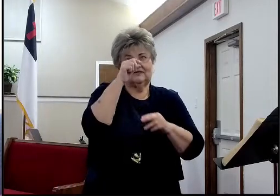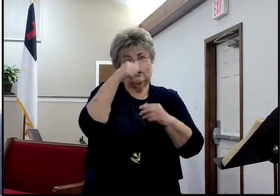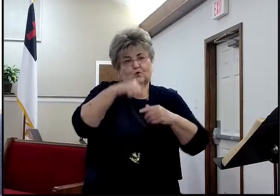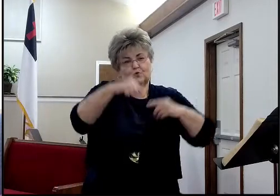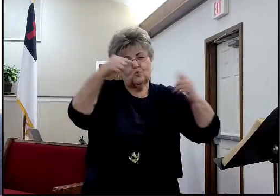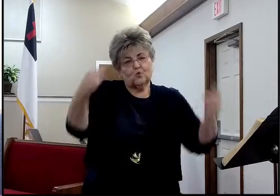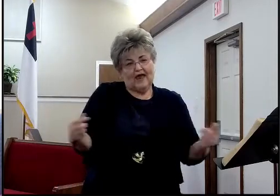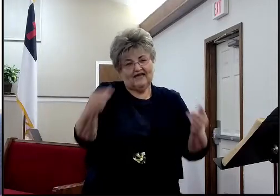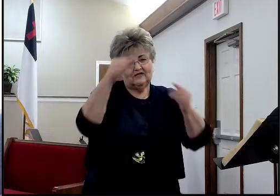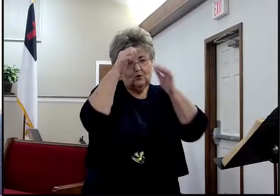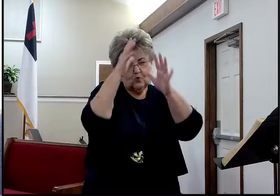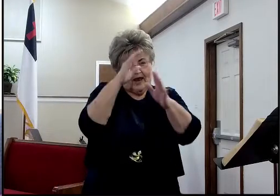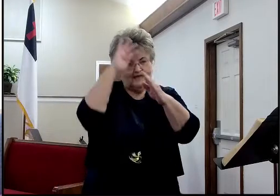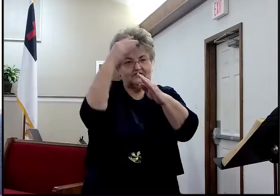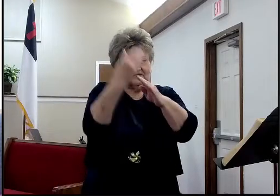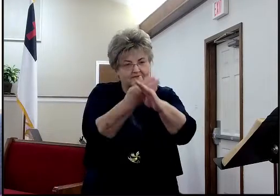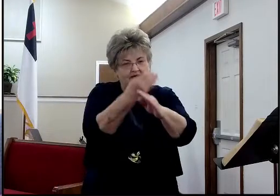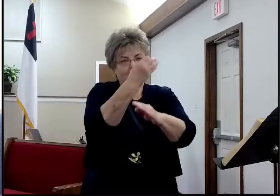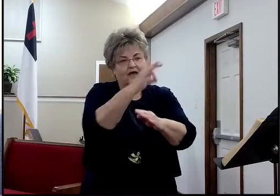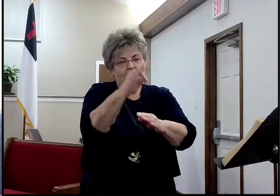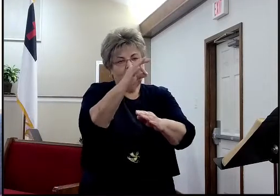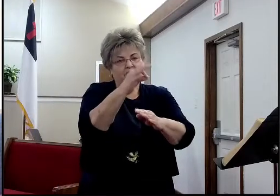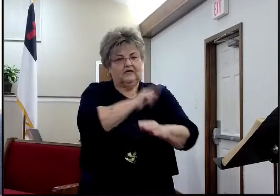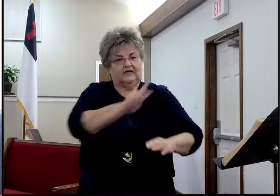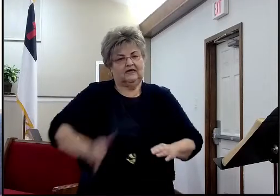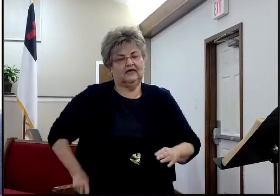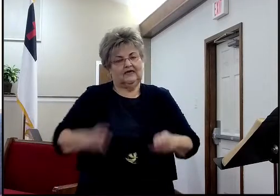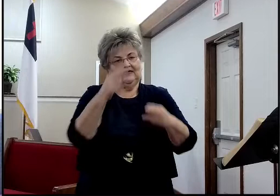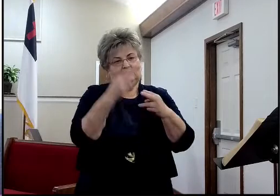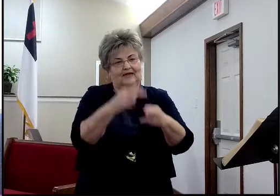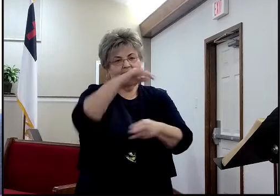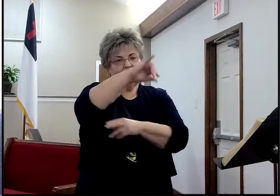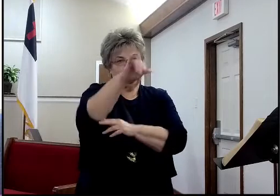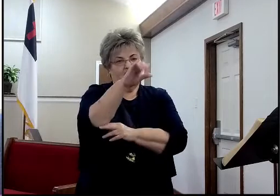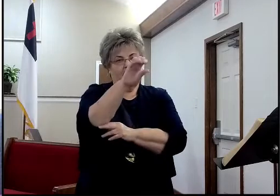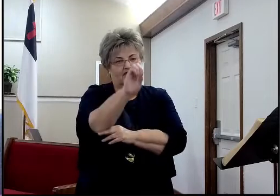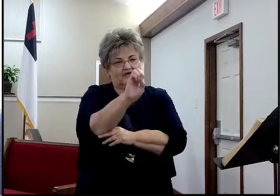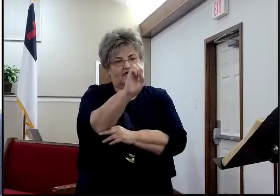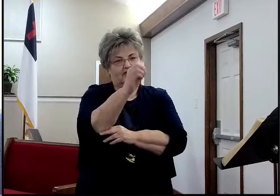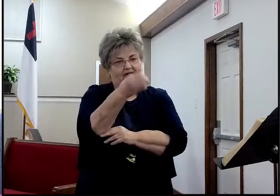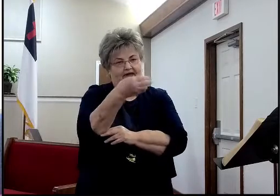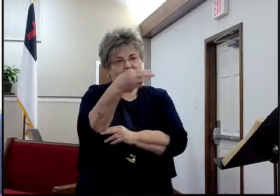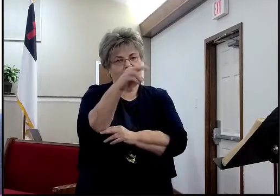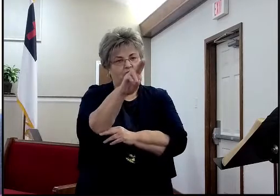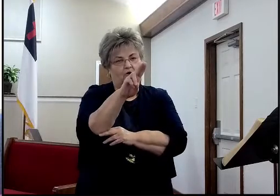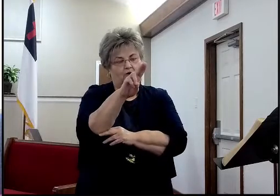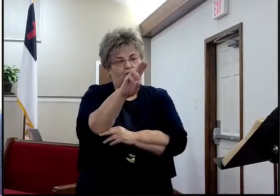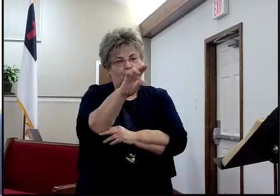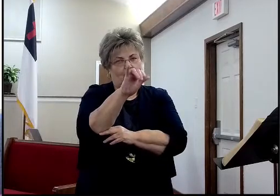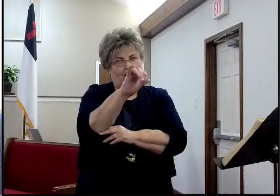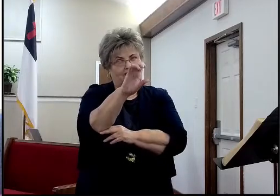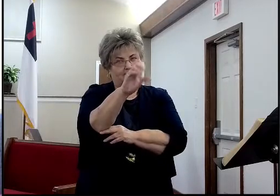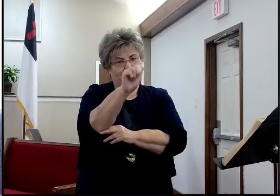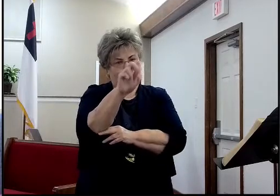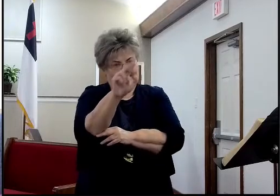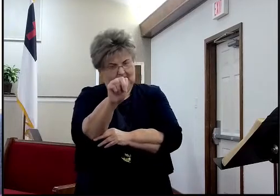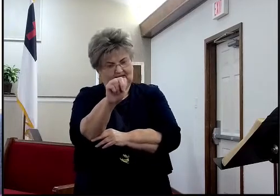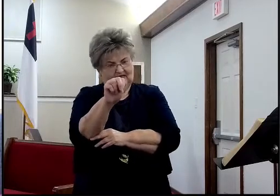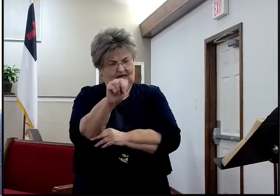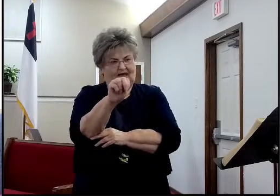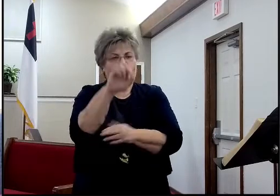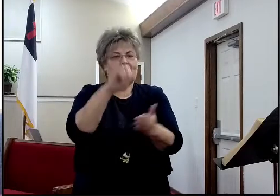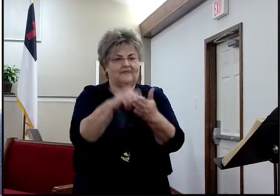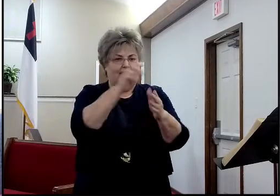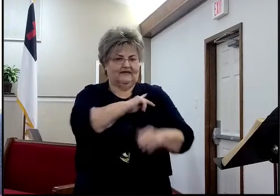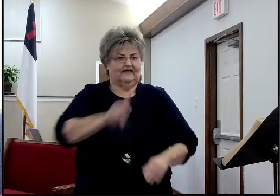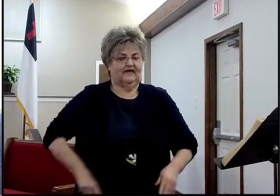of Jehoiakim. So, Jehoiakim was the king, that was carried away captive, in the first Babylonian